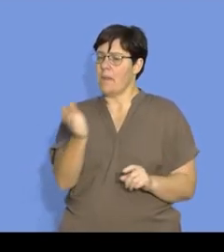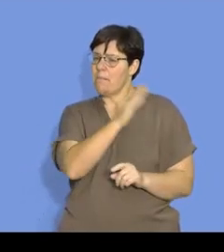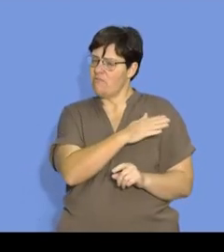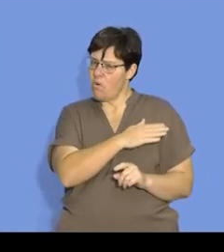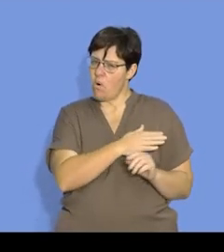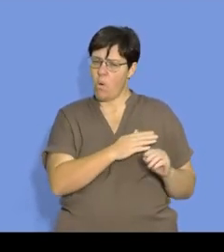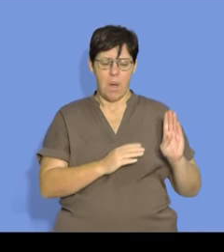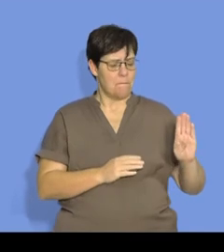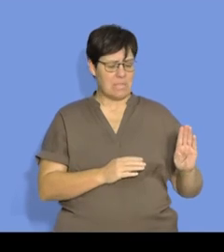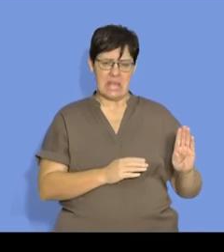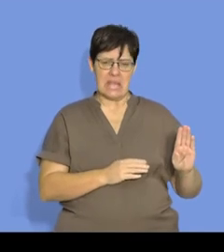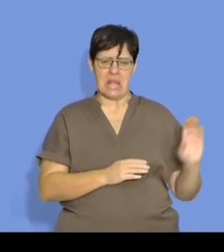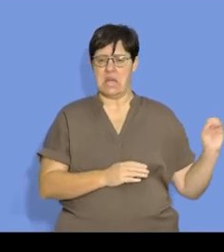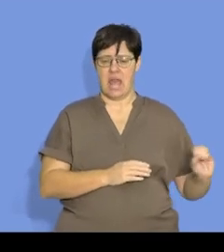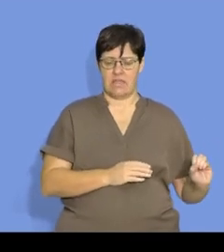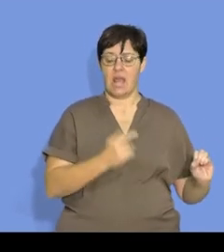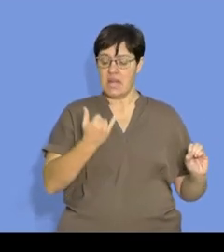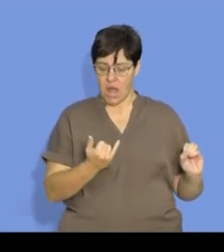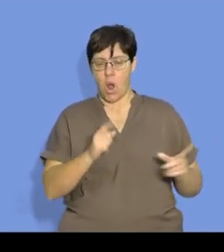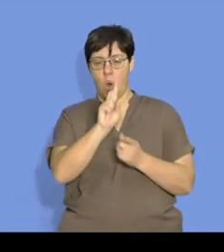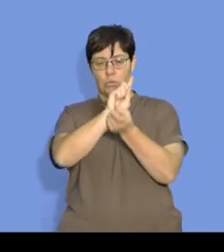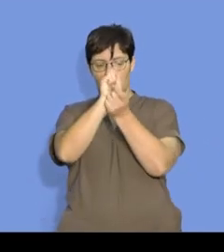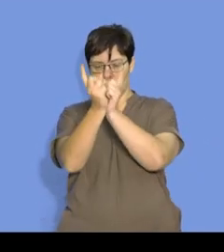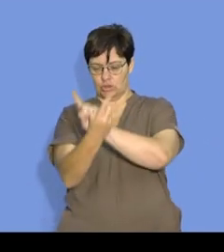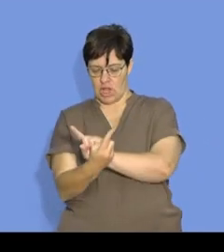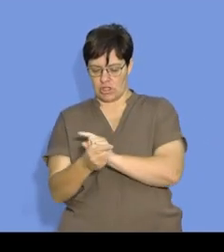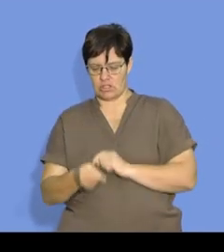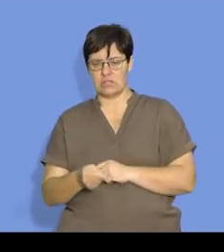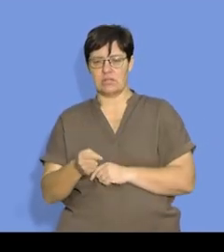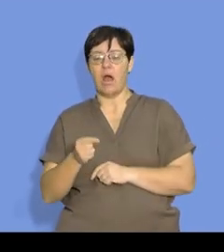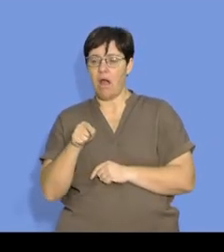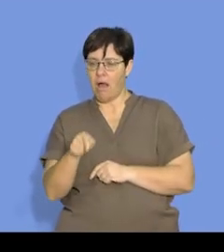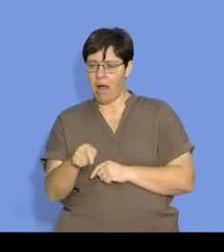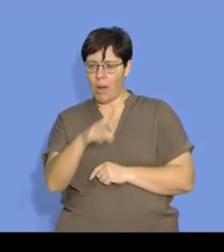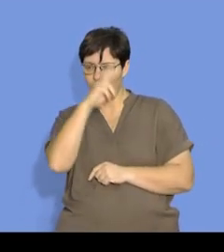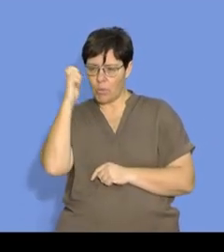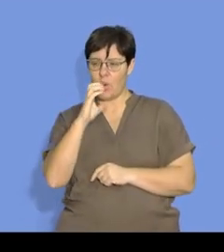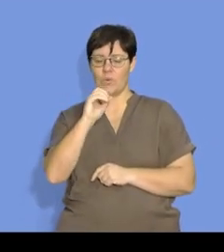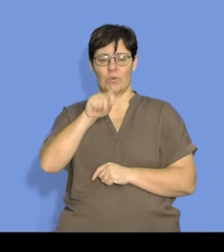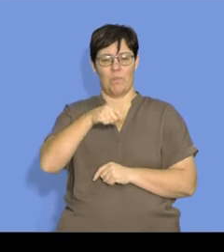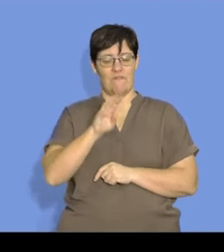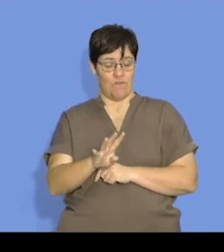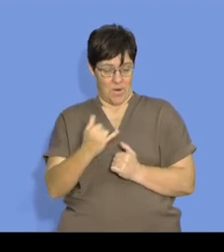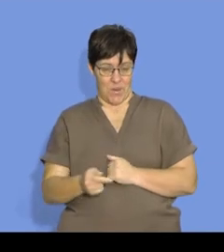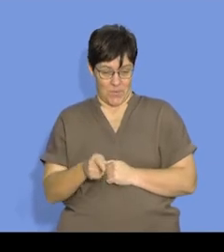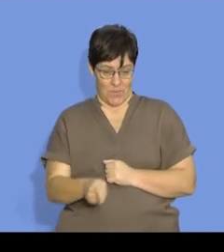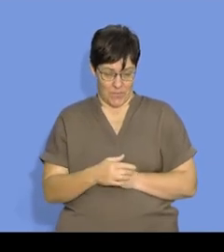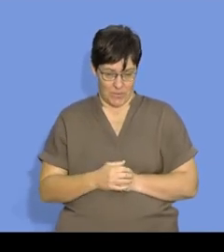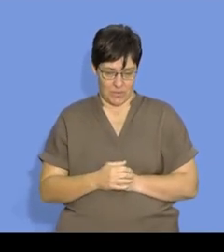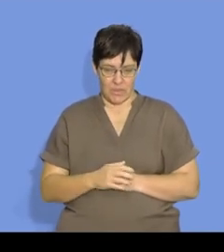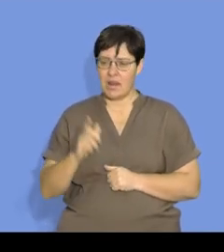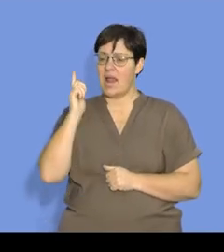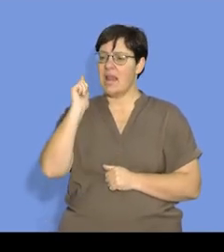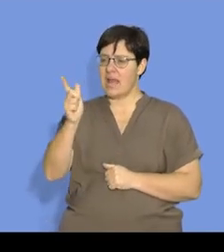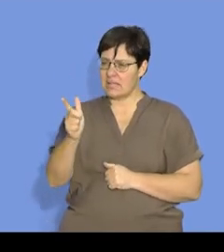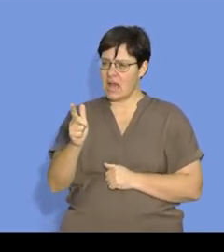some of that A converted into B, that's why we see the blue particles in between. And at a later